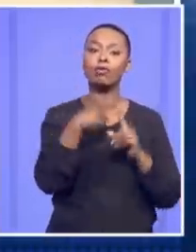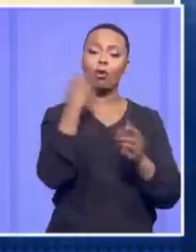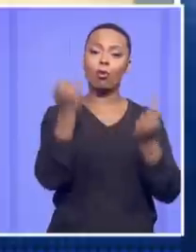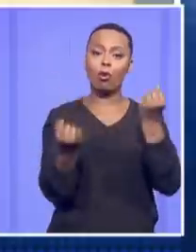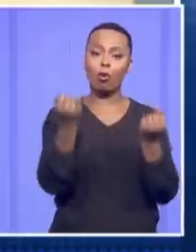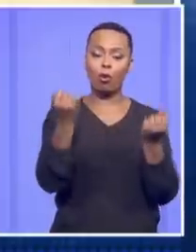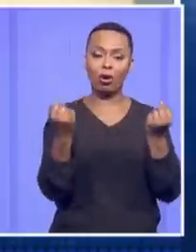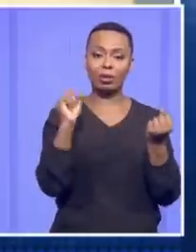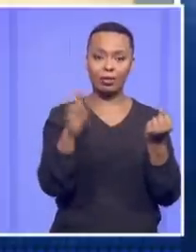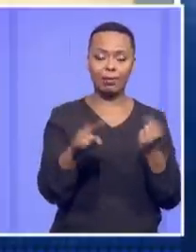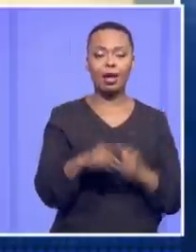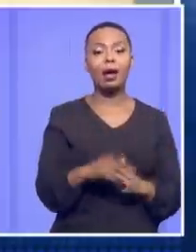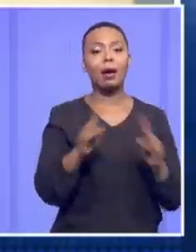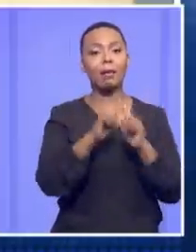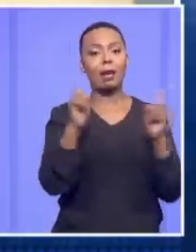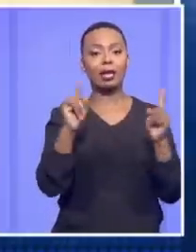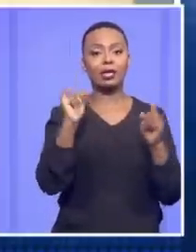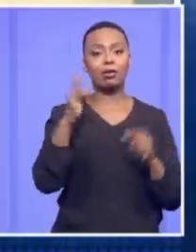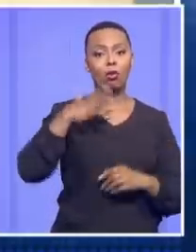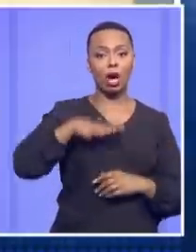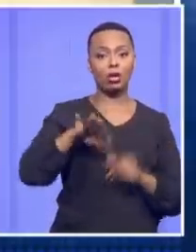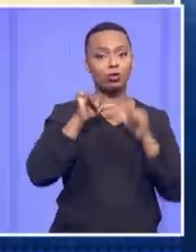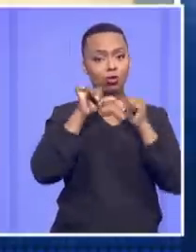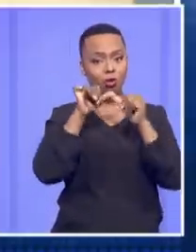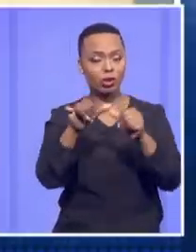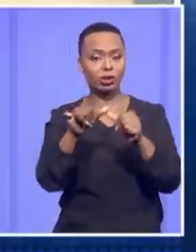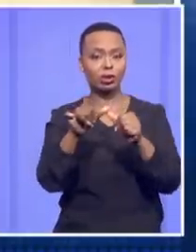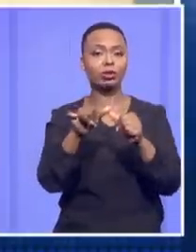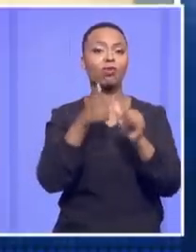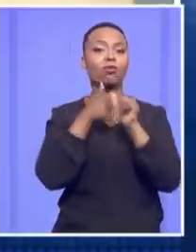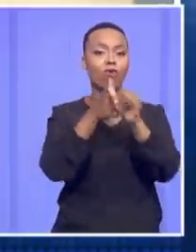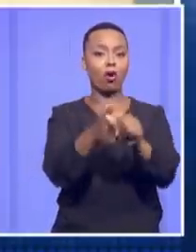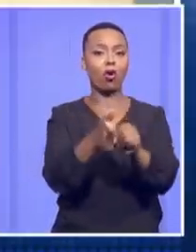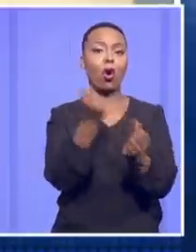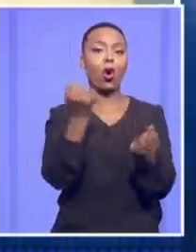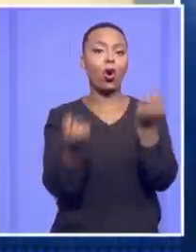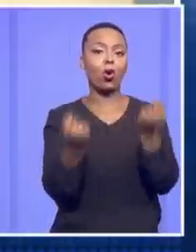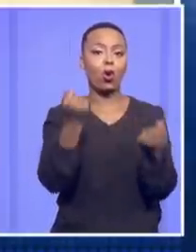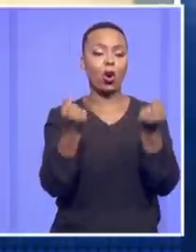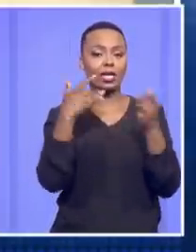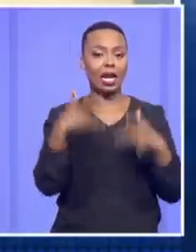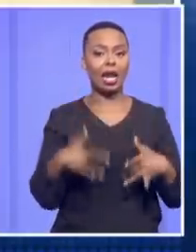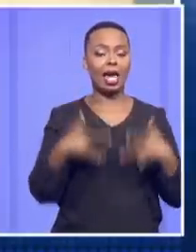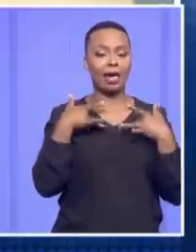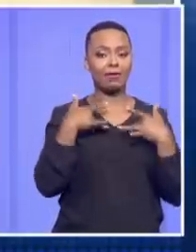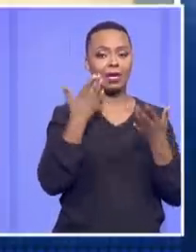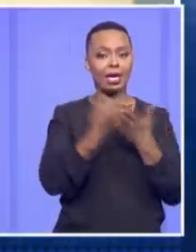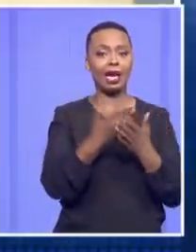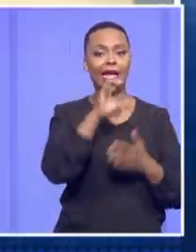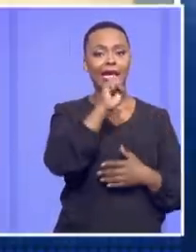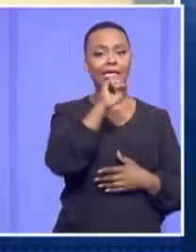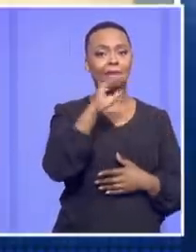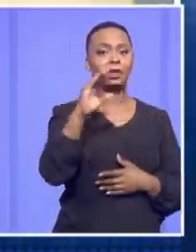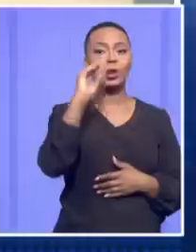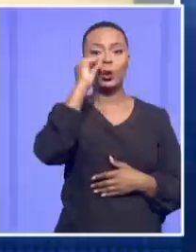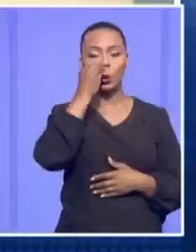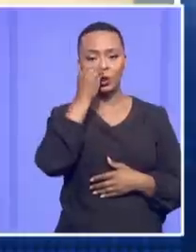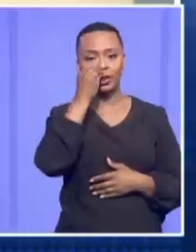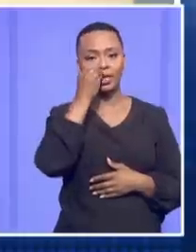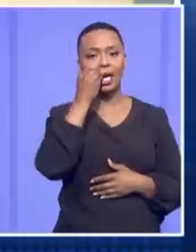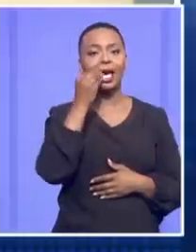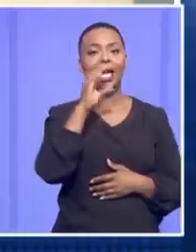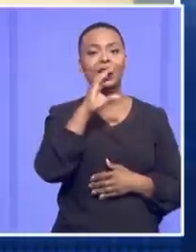to dip in and out. But if you would like to continue to follow this court proceeding live, log on to the SABC News channel,